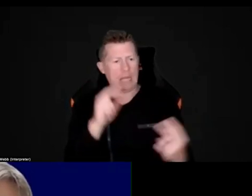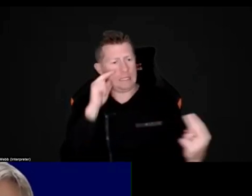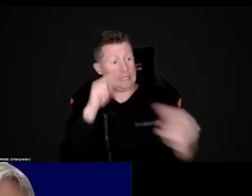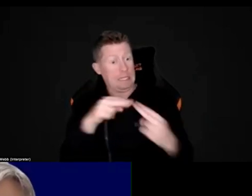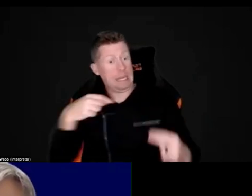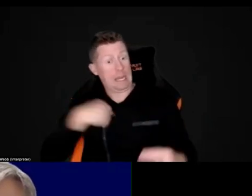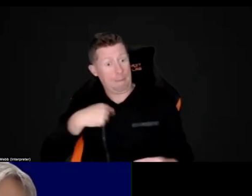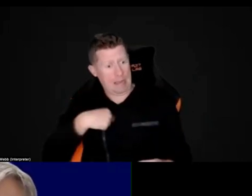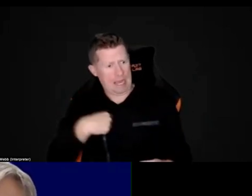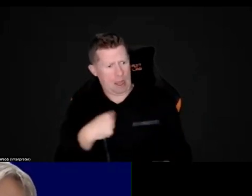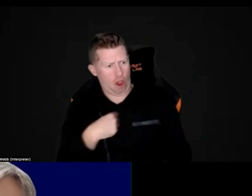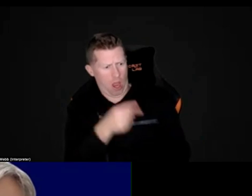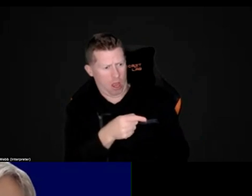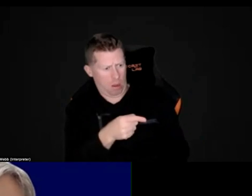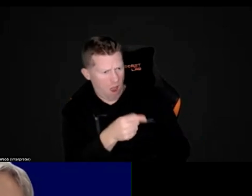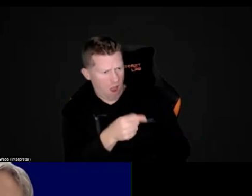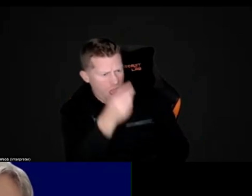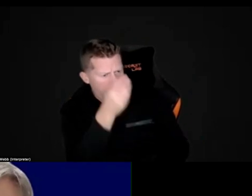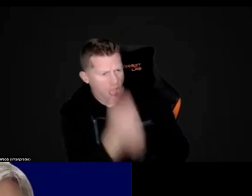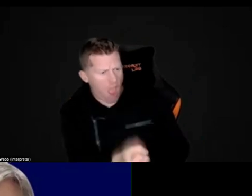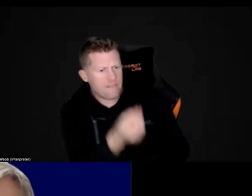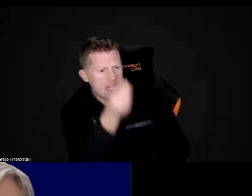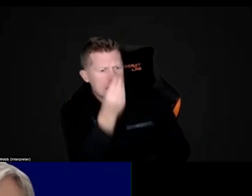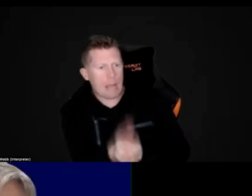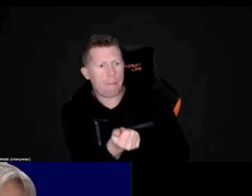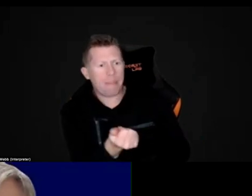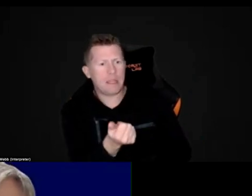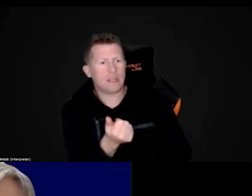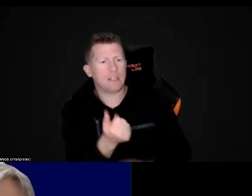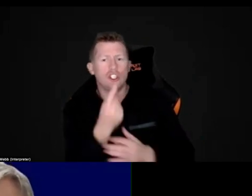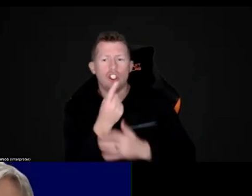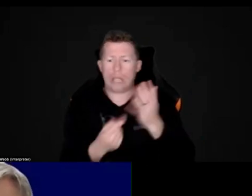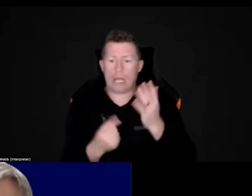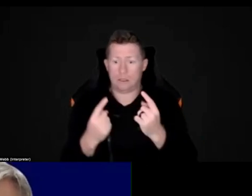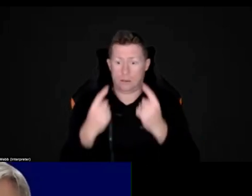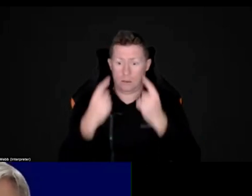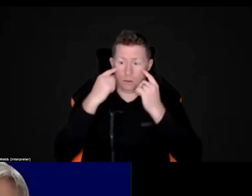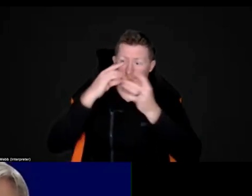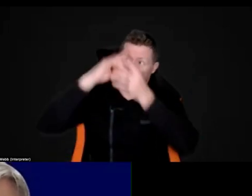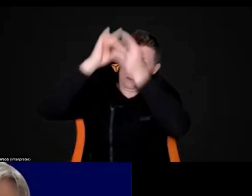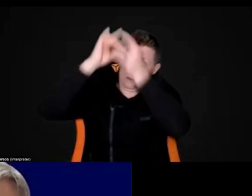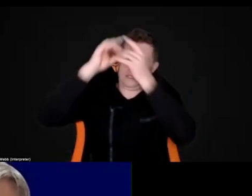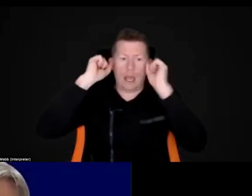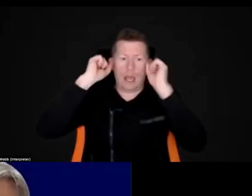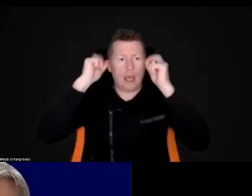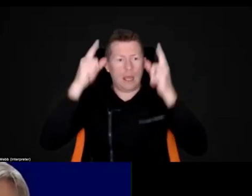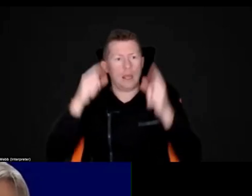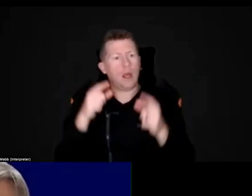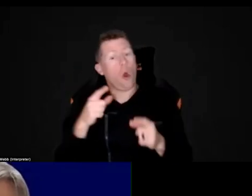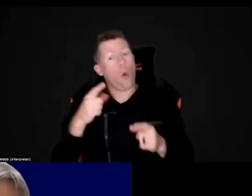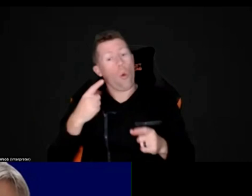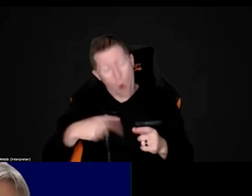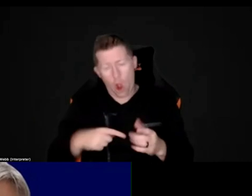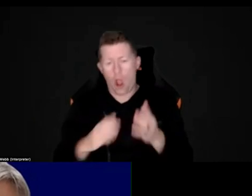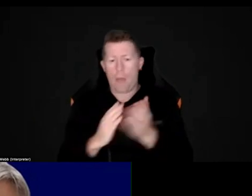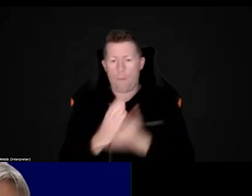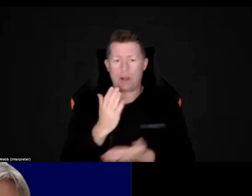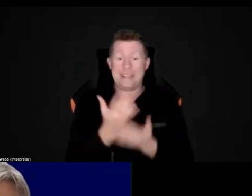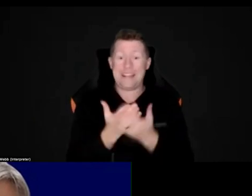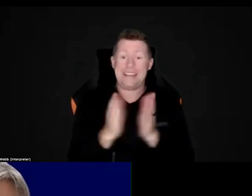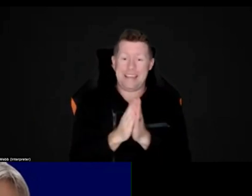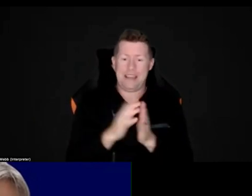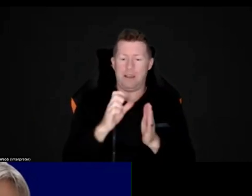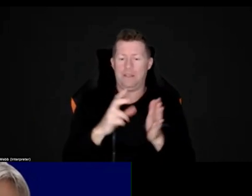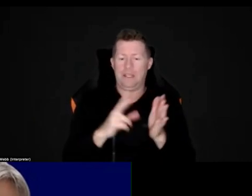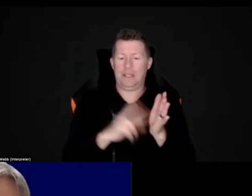from those individuals. So the reason for that is because of the complexity of the visual